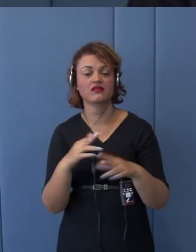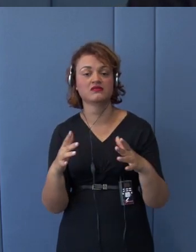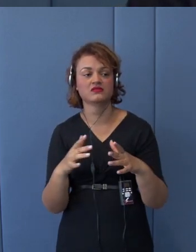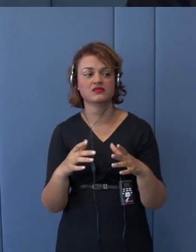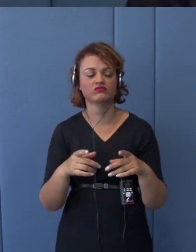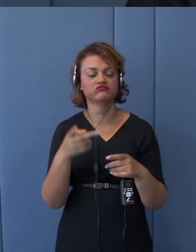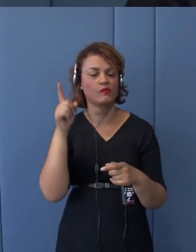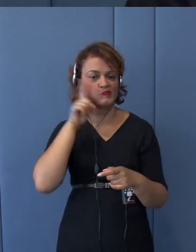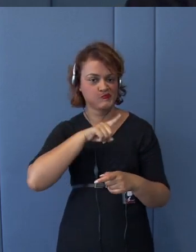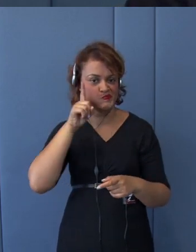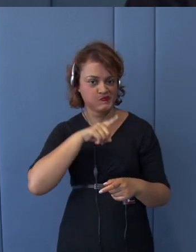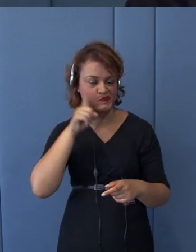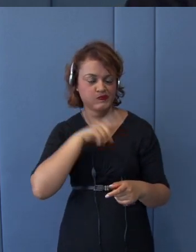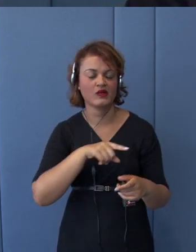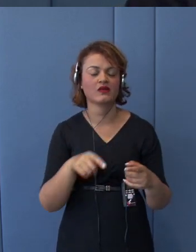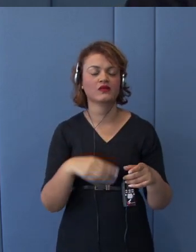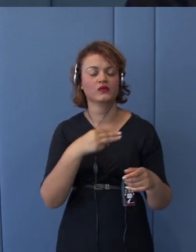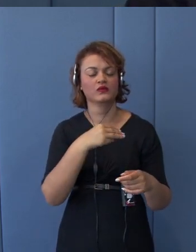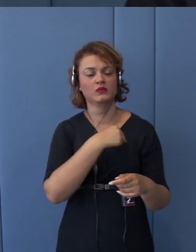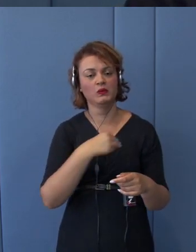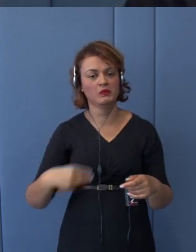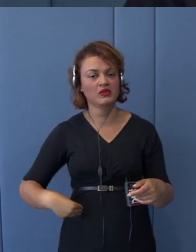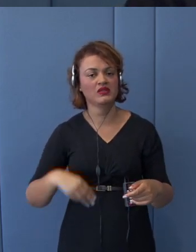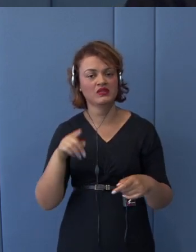Affairs of Japan in 2016.